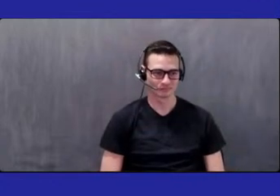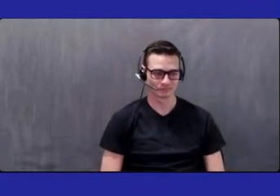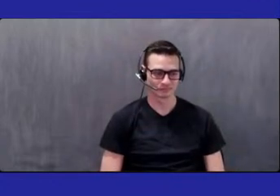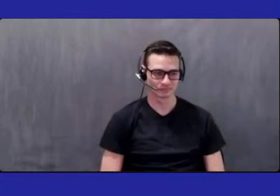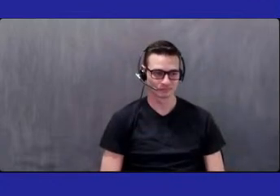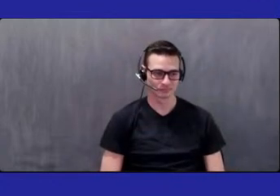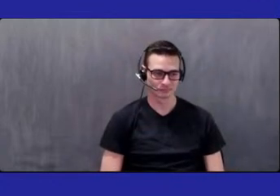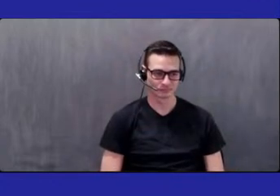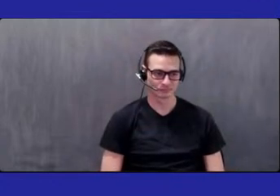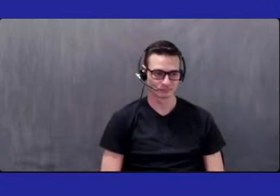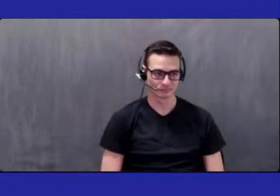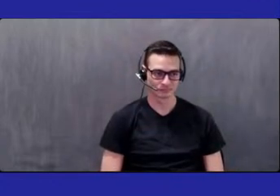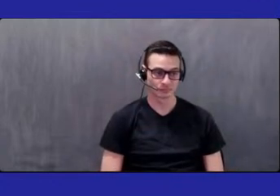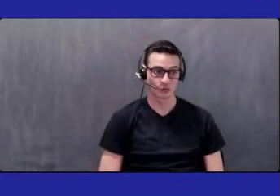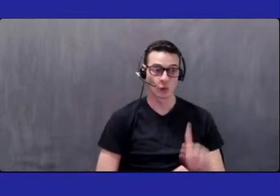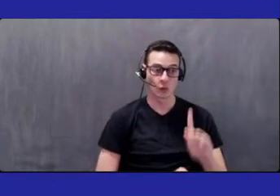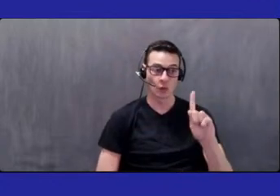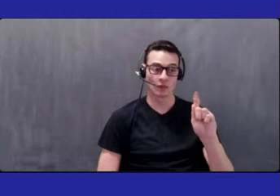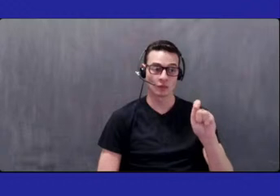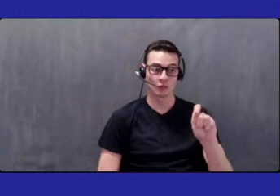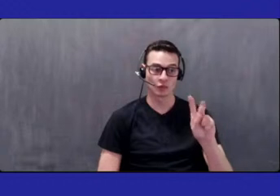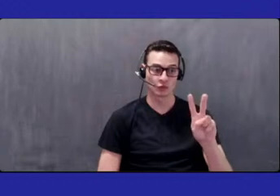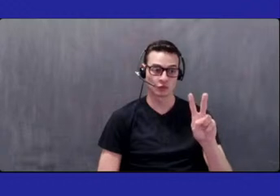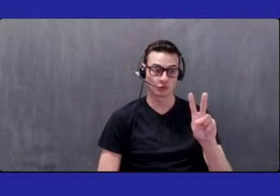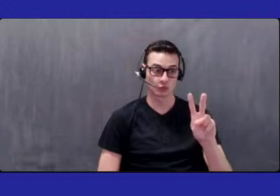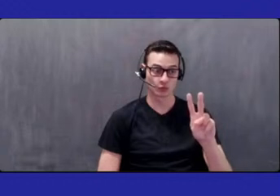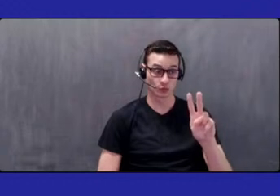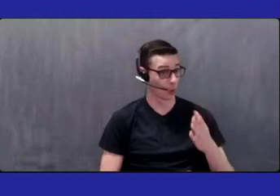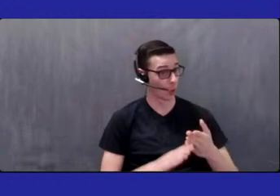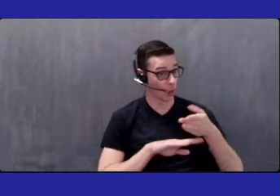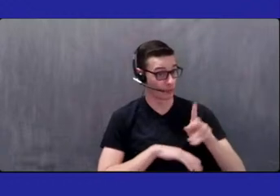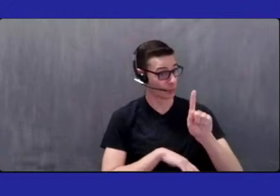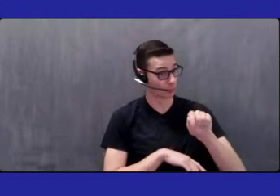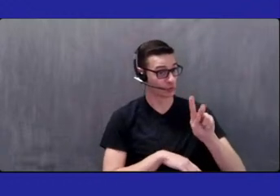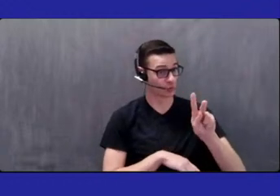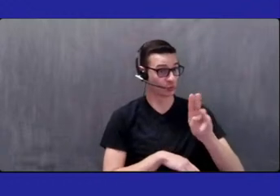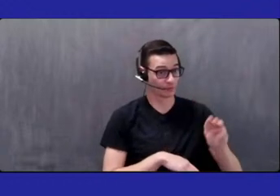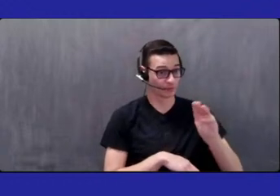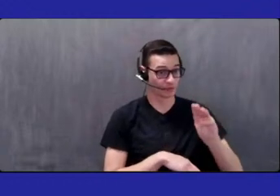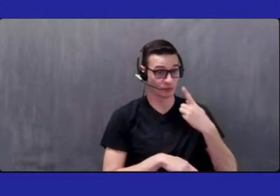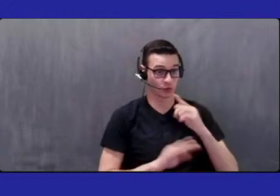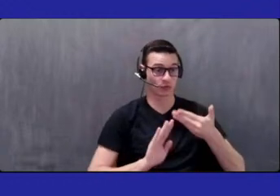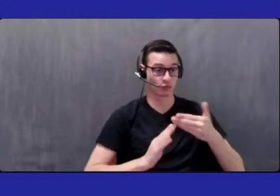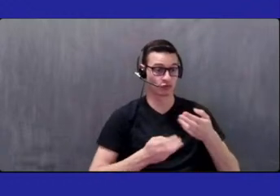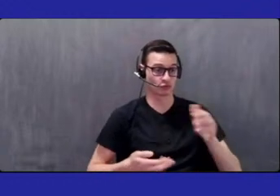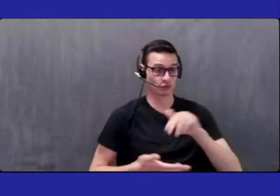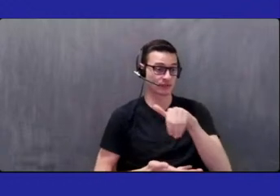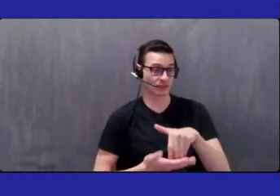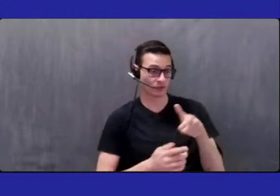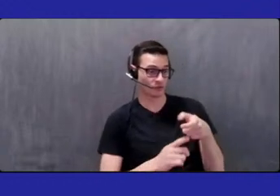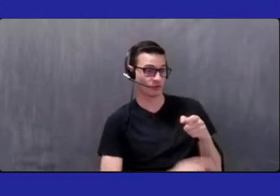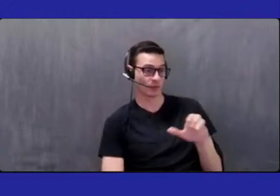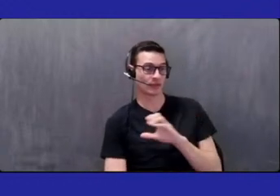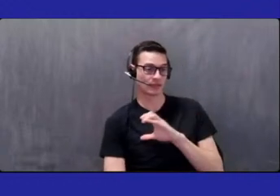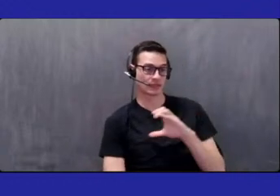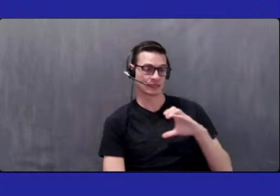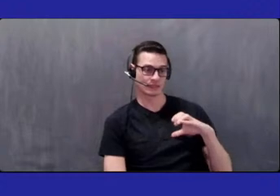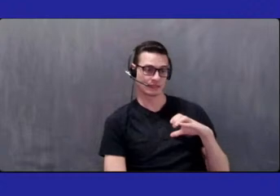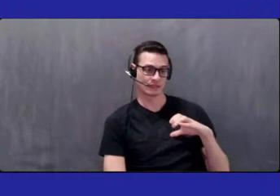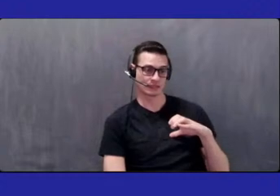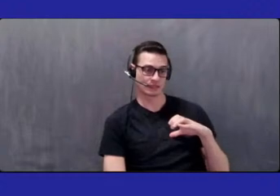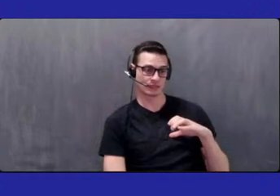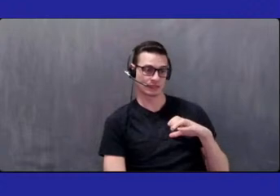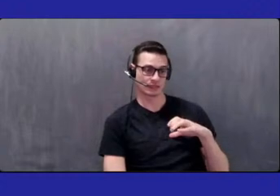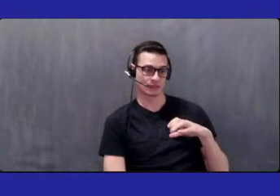.2, over $1.2 million for community resource center from city council member Athea